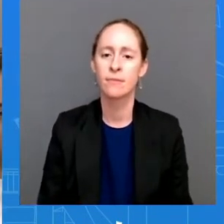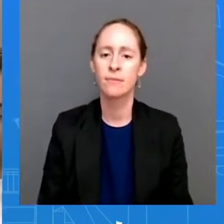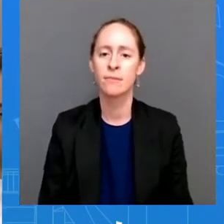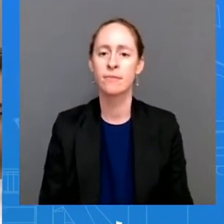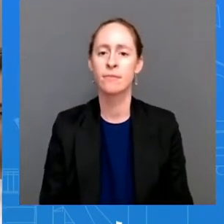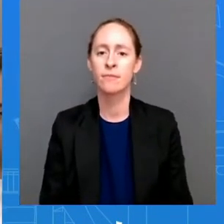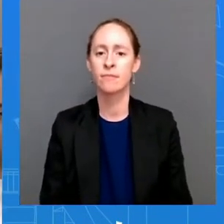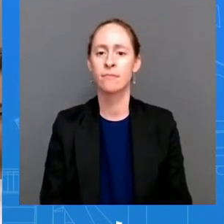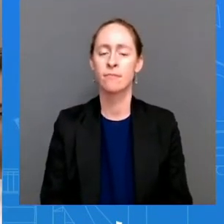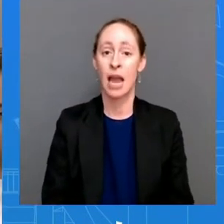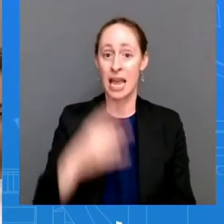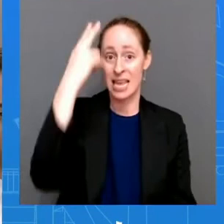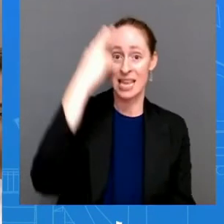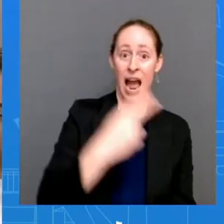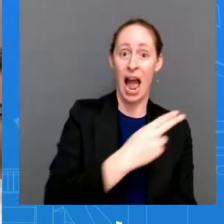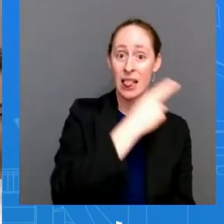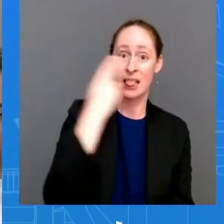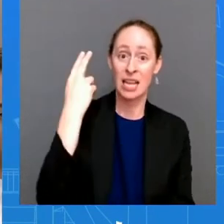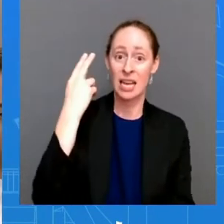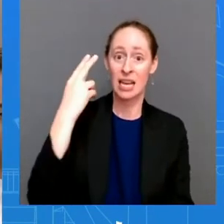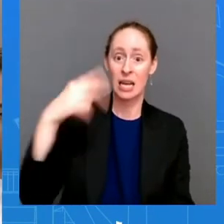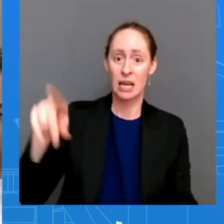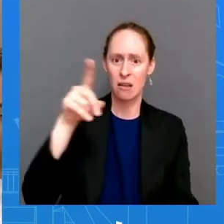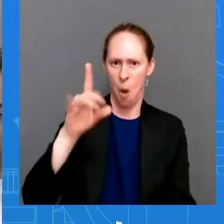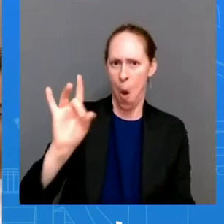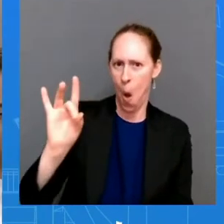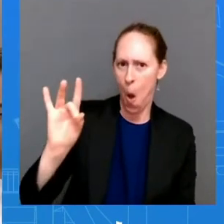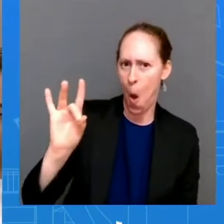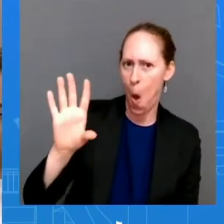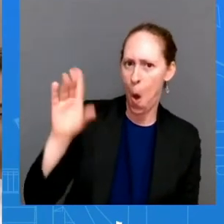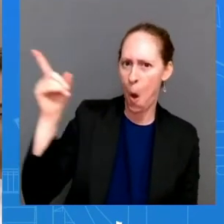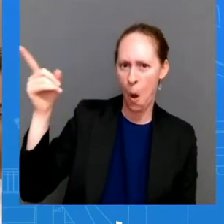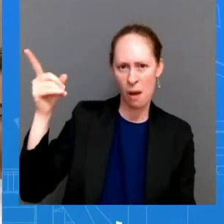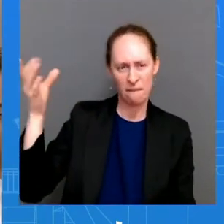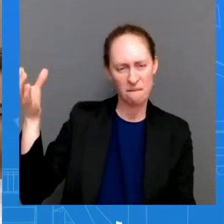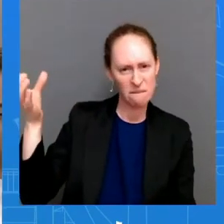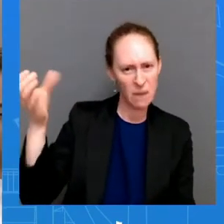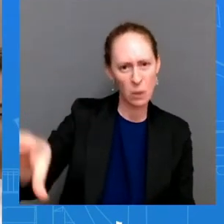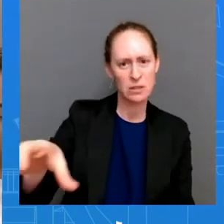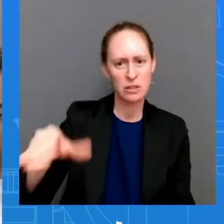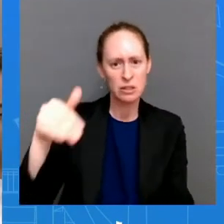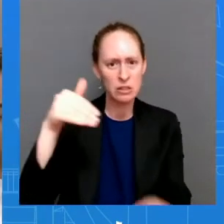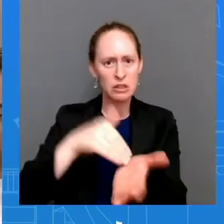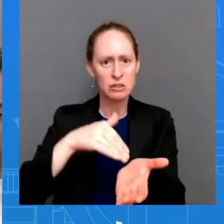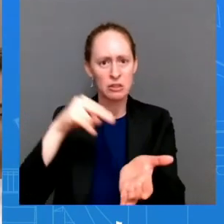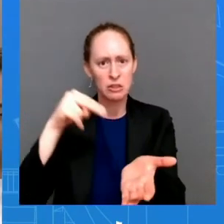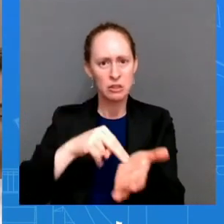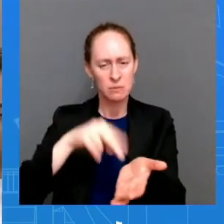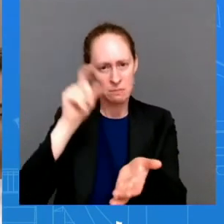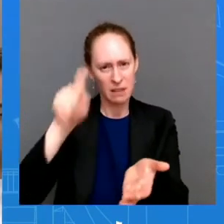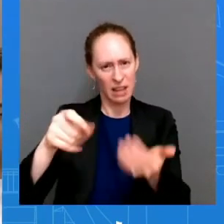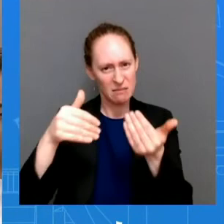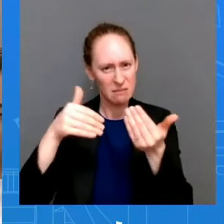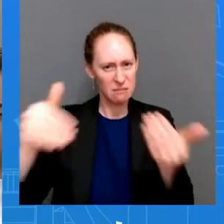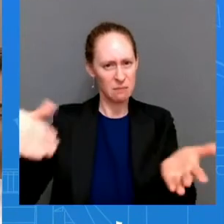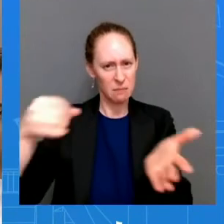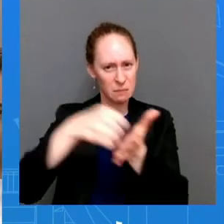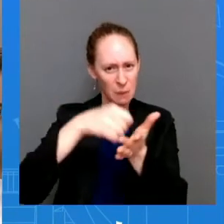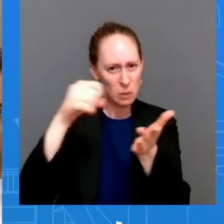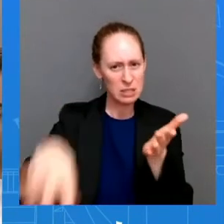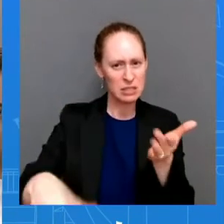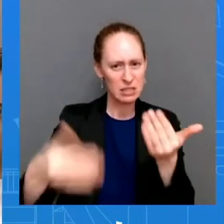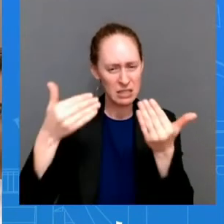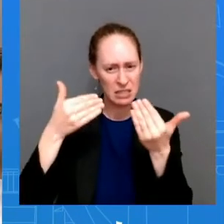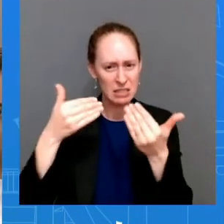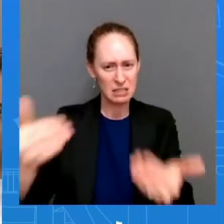to perform procedures that go against their religious beliefs including gender transition surgery and abortion does the president